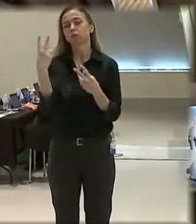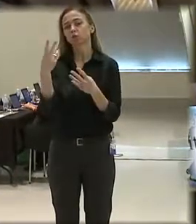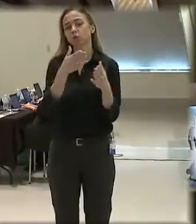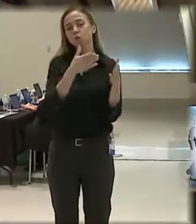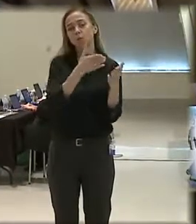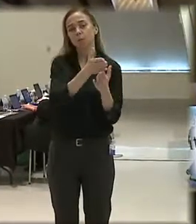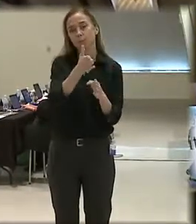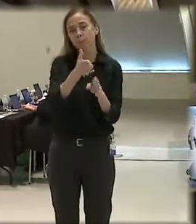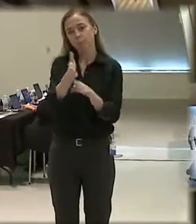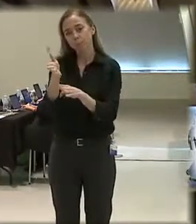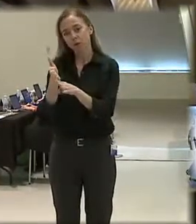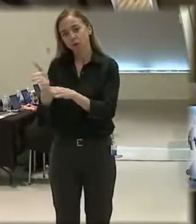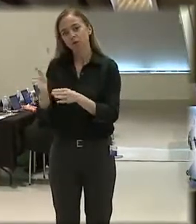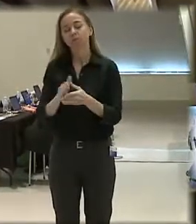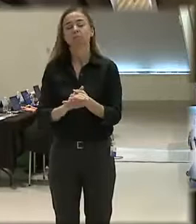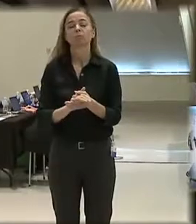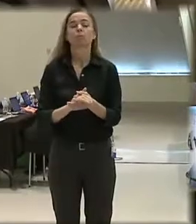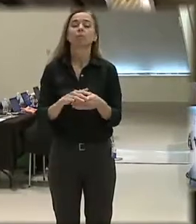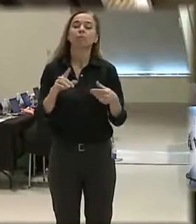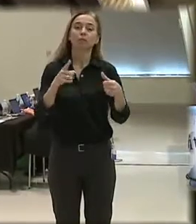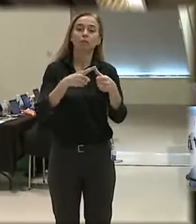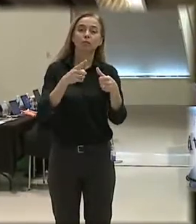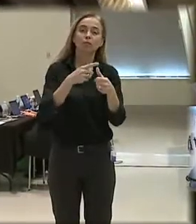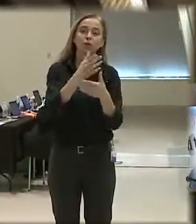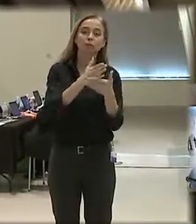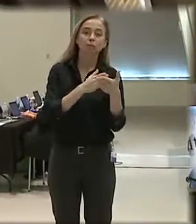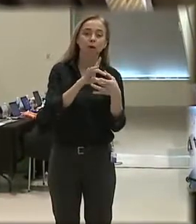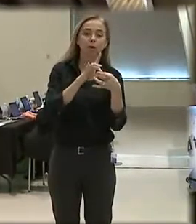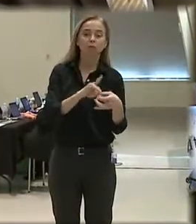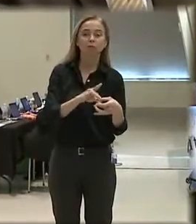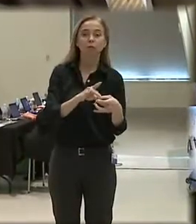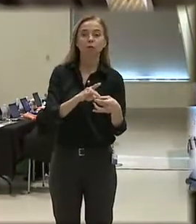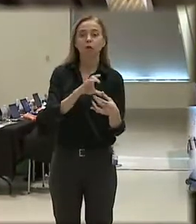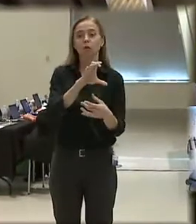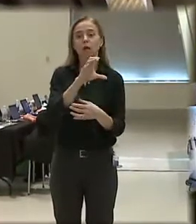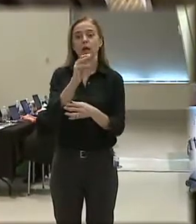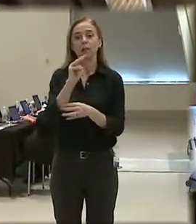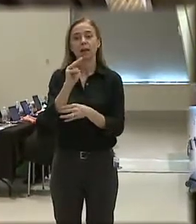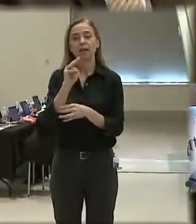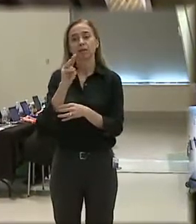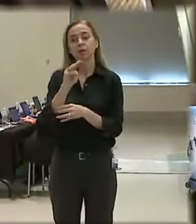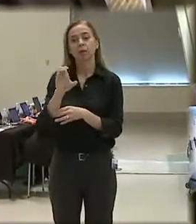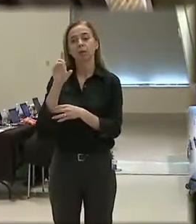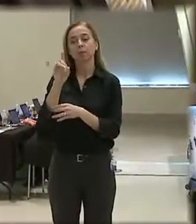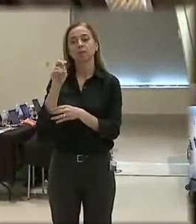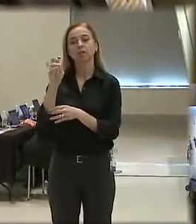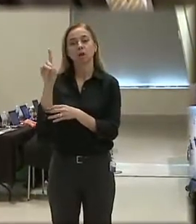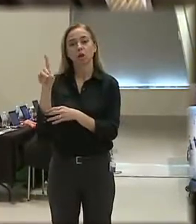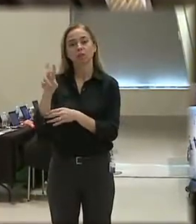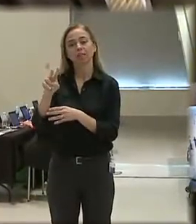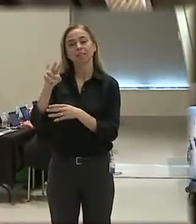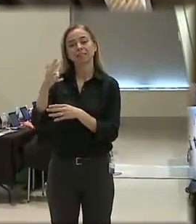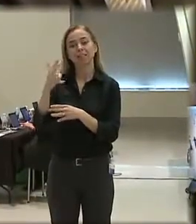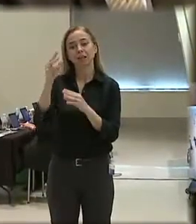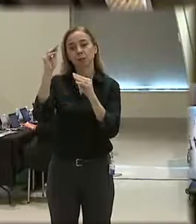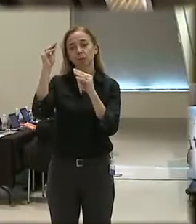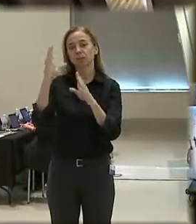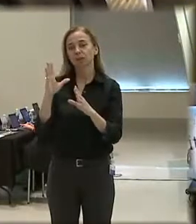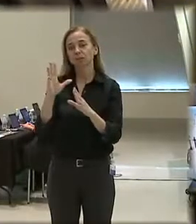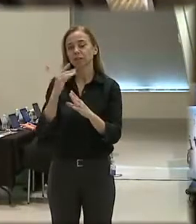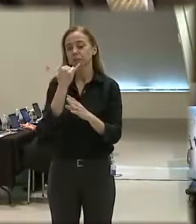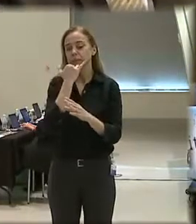parts. One part of it is for Commander McDonald and the other part is for Professor, I'm sorry, Chuck,